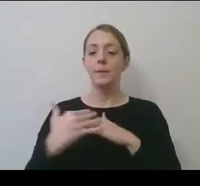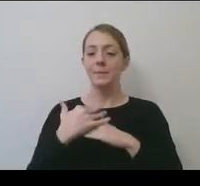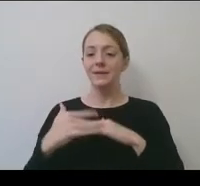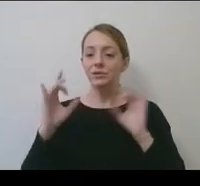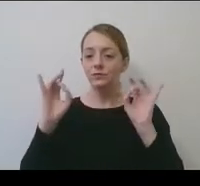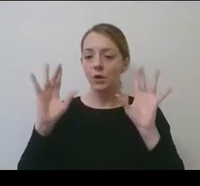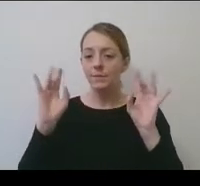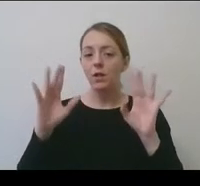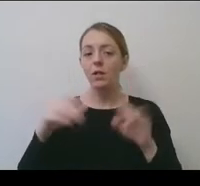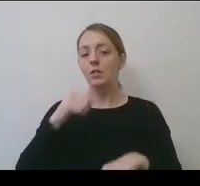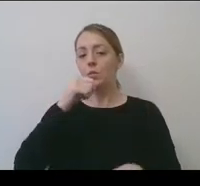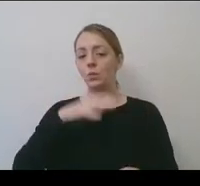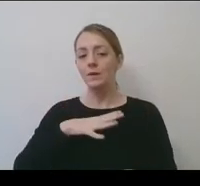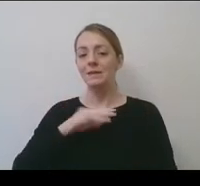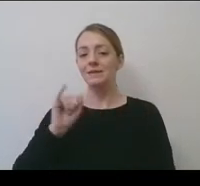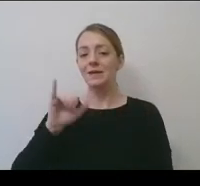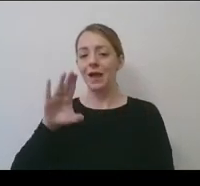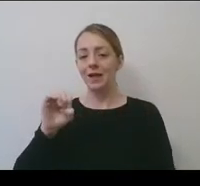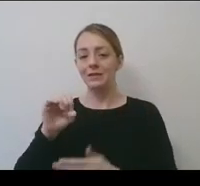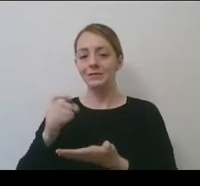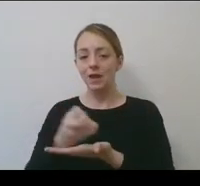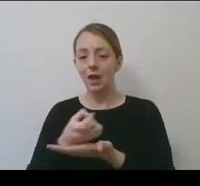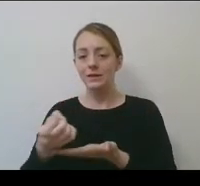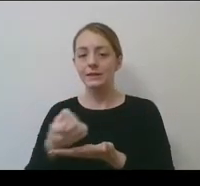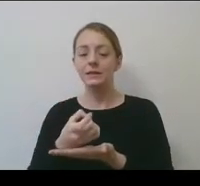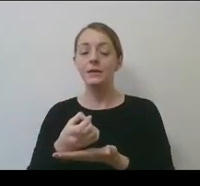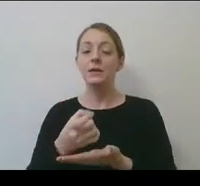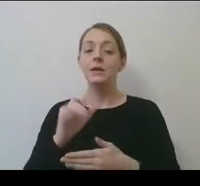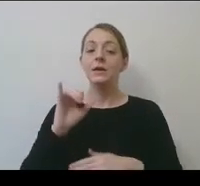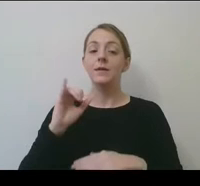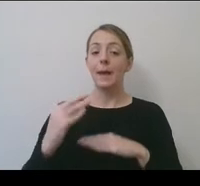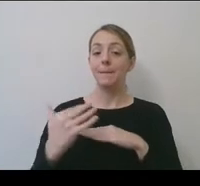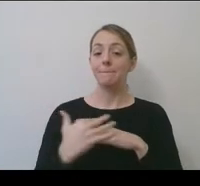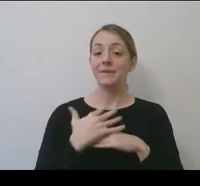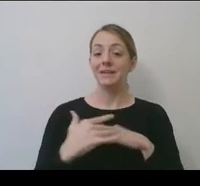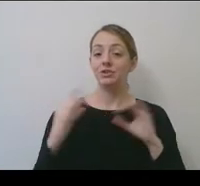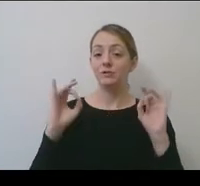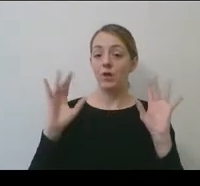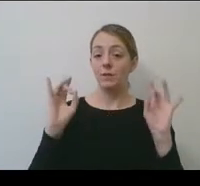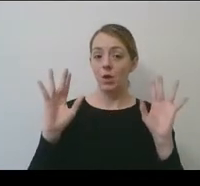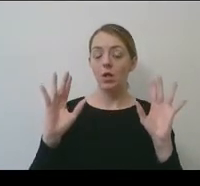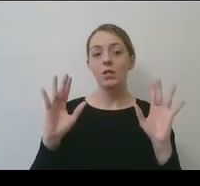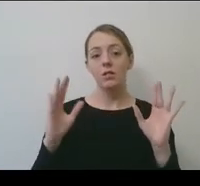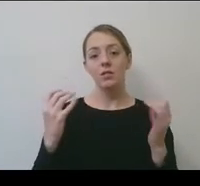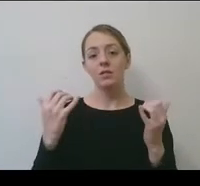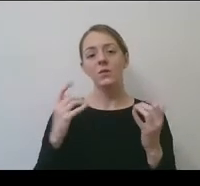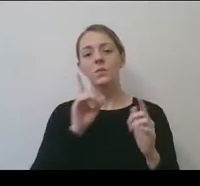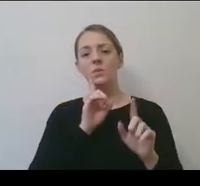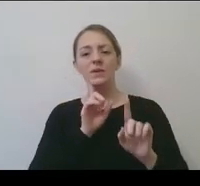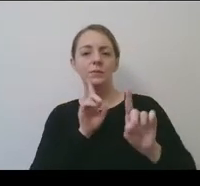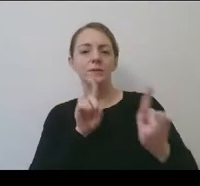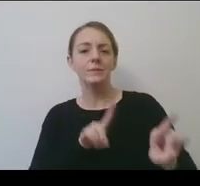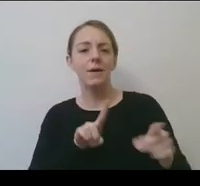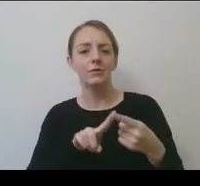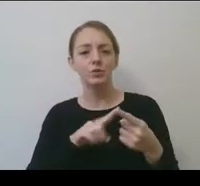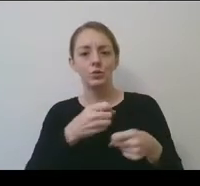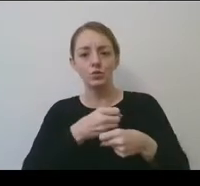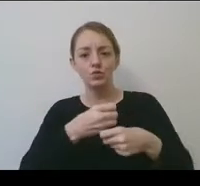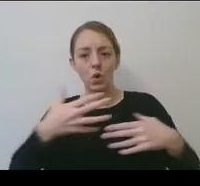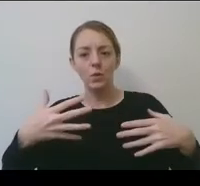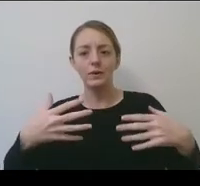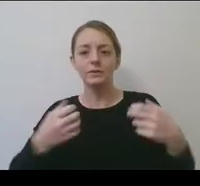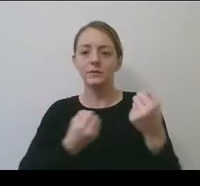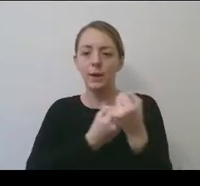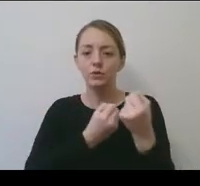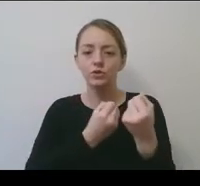Um, the, the beach is particularly, um, in response to growing sponsorship, uh, in that championship and in that sport, it's, uh,